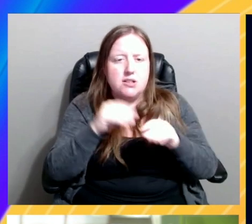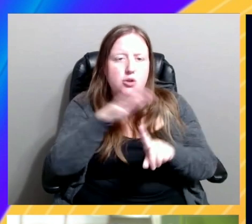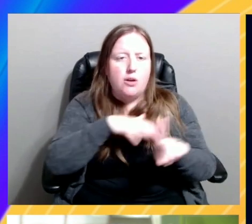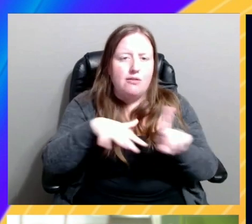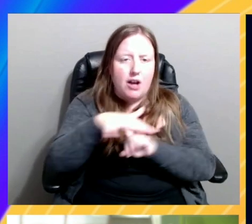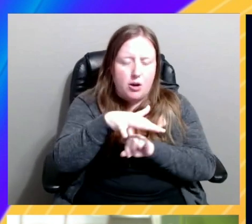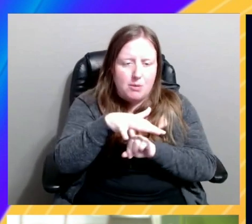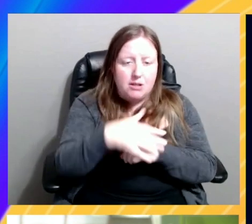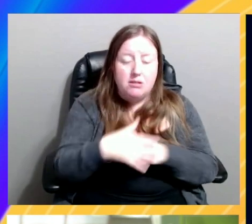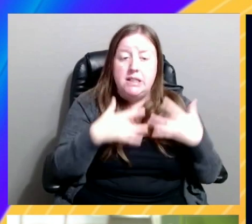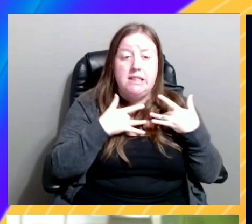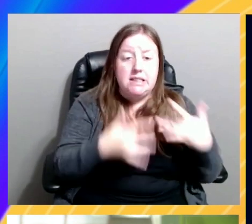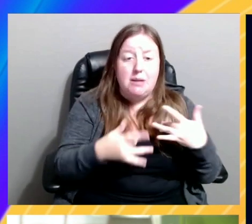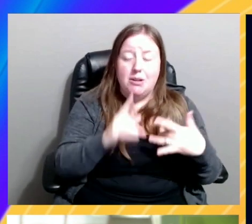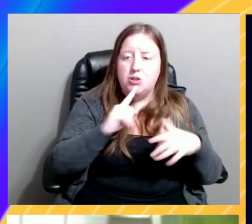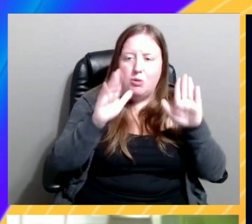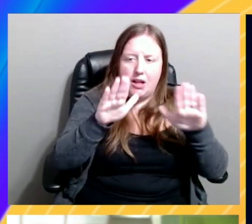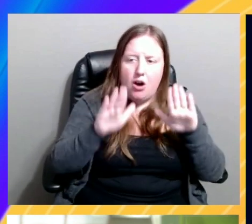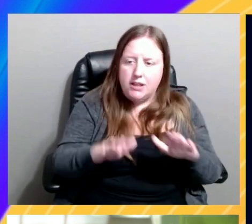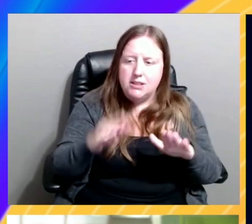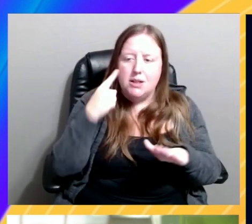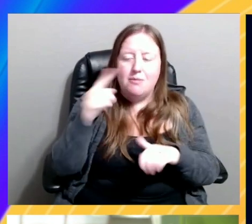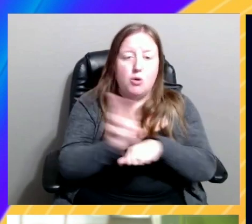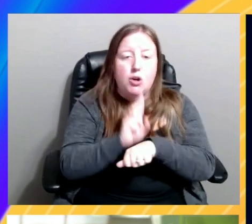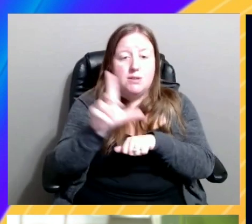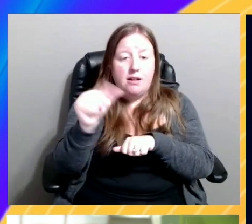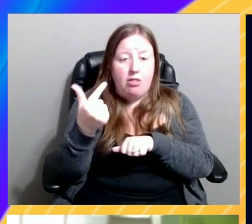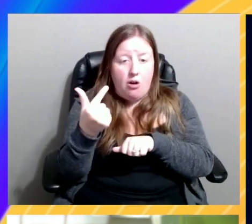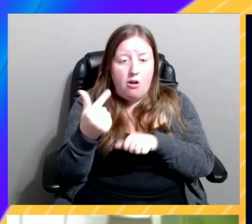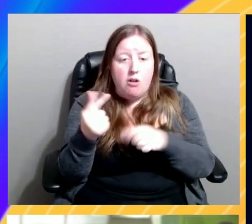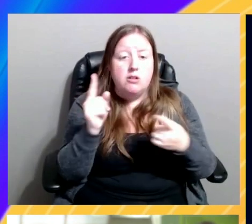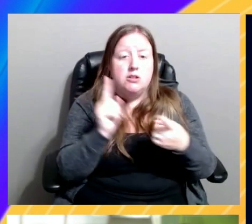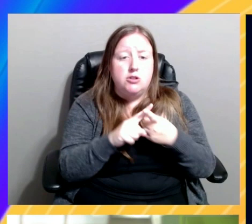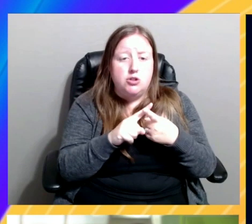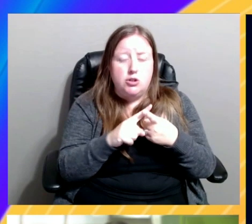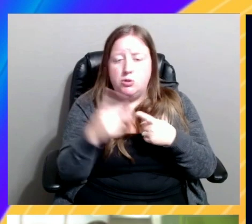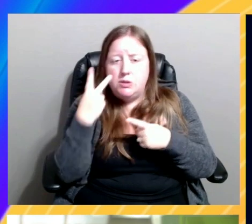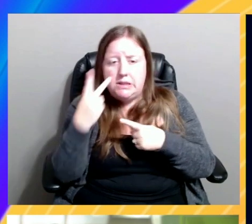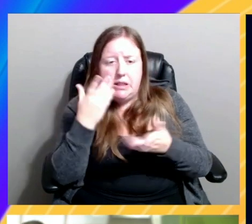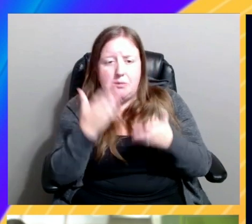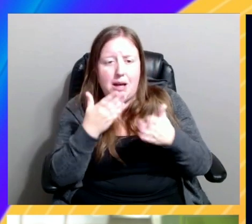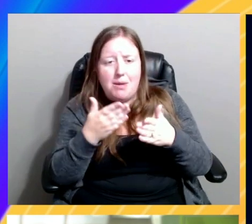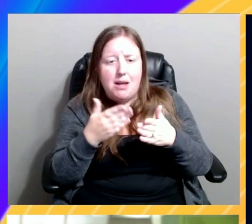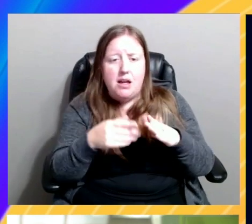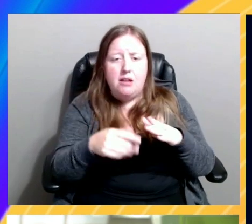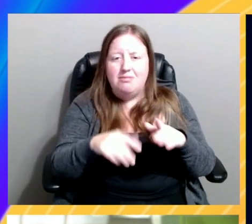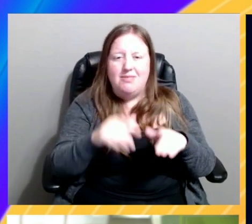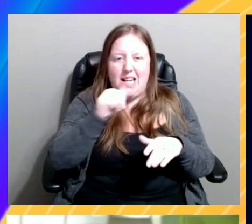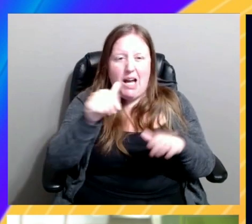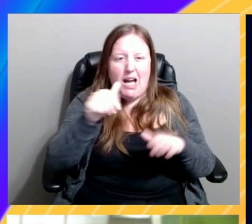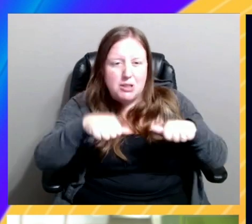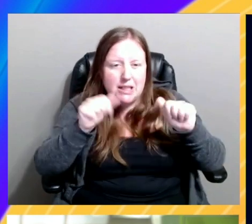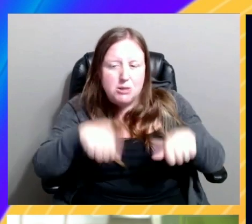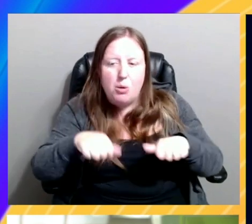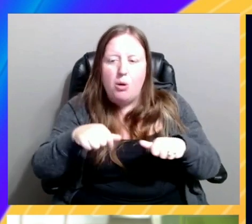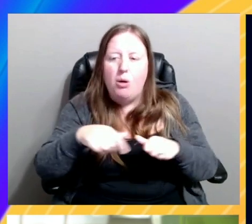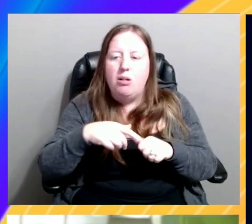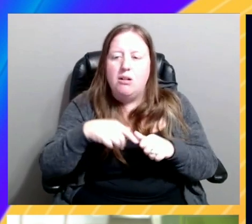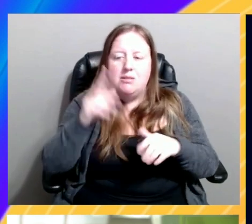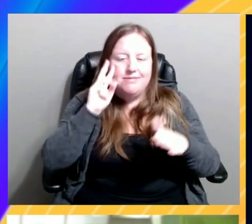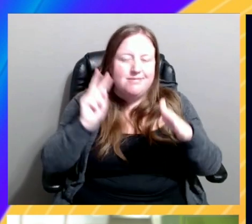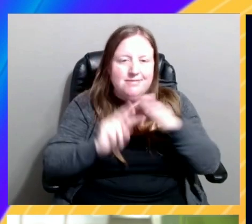it's really awesome for using logs to uncover, let's say, emergent or unpredictable issues within your environment.